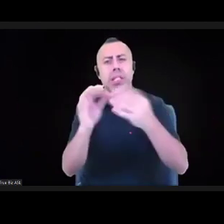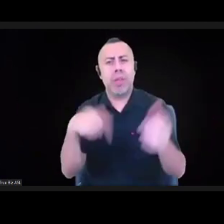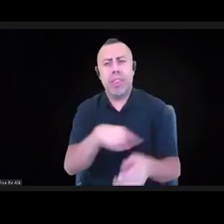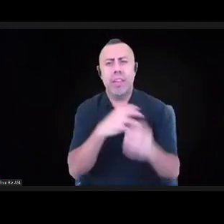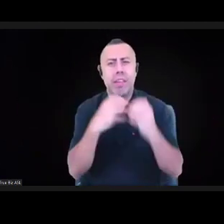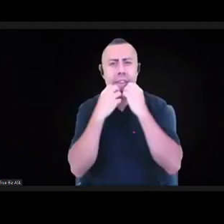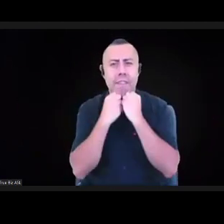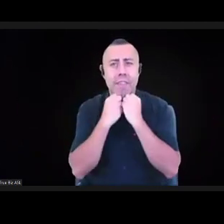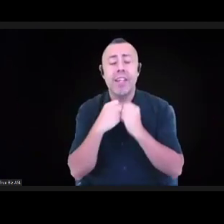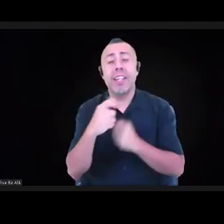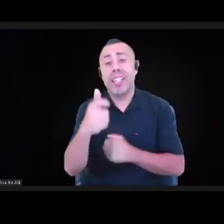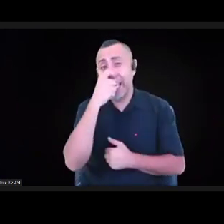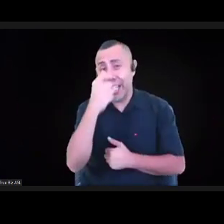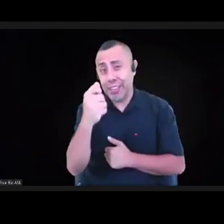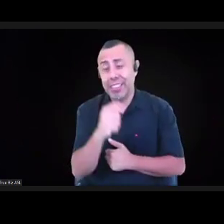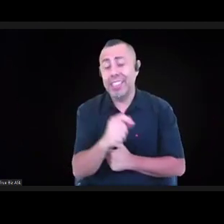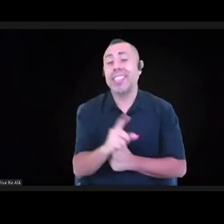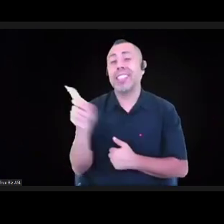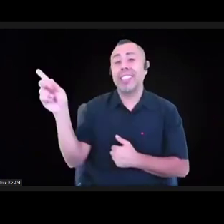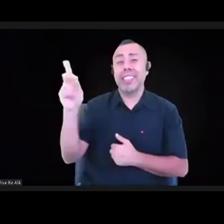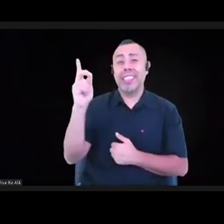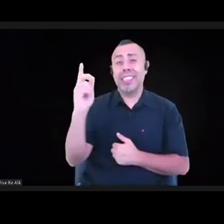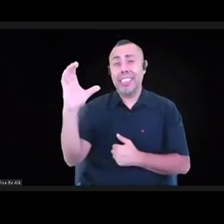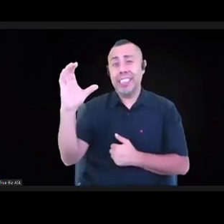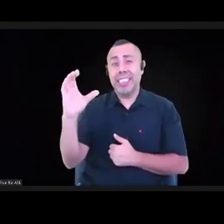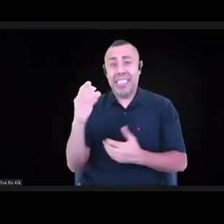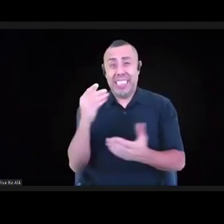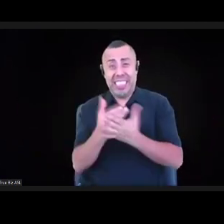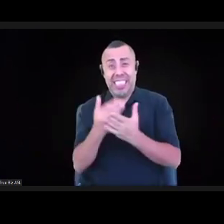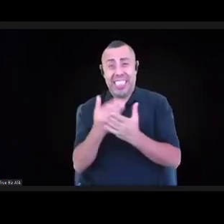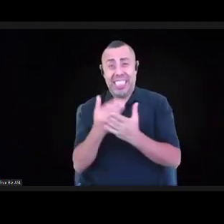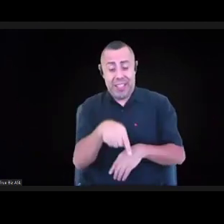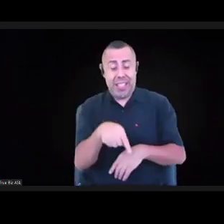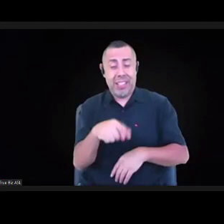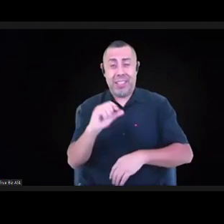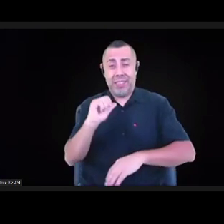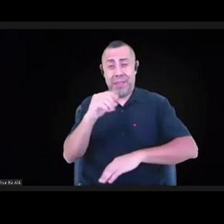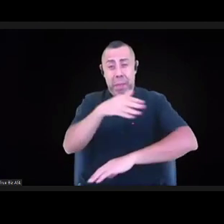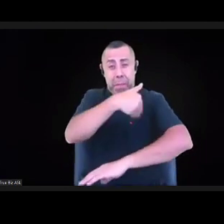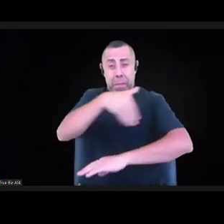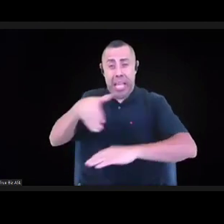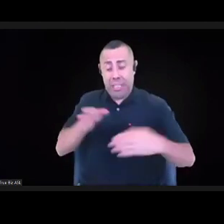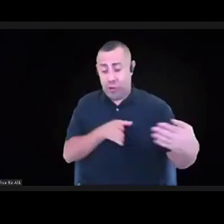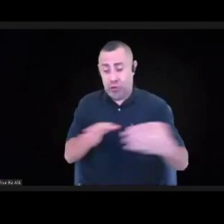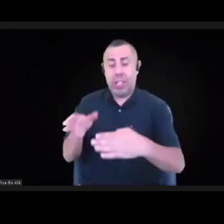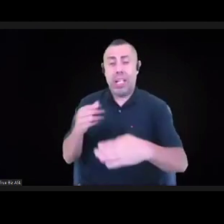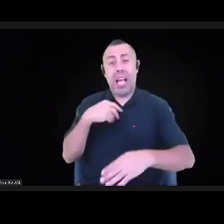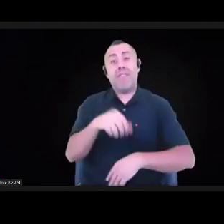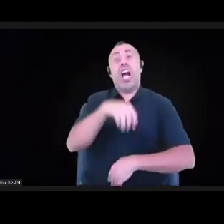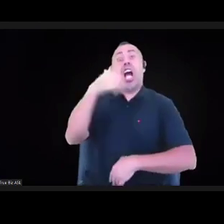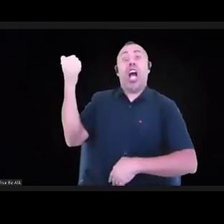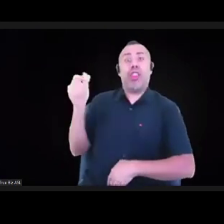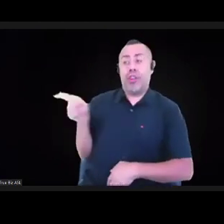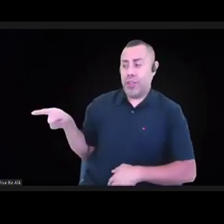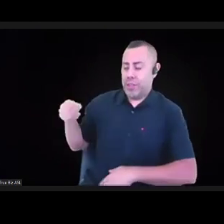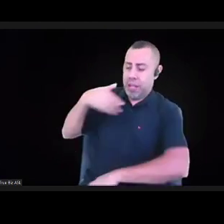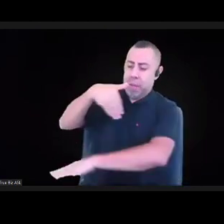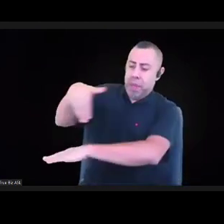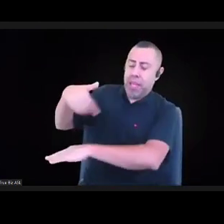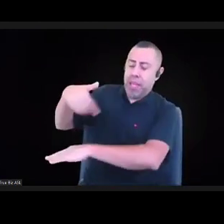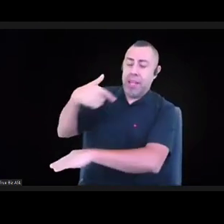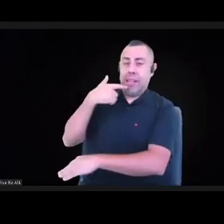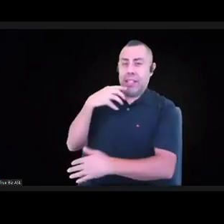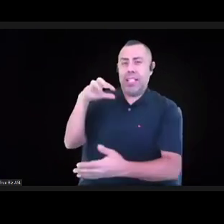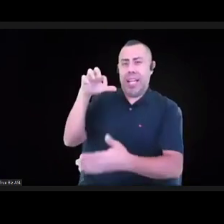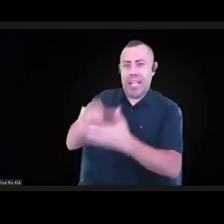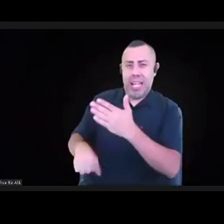that said defund the police, not so far from this mural. And I think that gets to what I'd call the comfort with discomfort that Justin